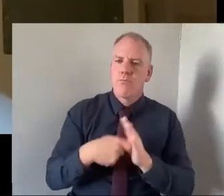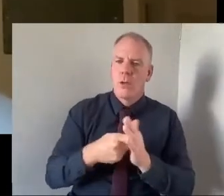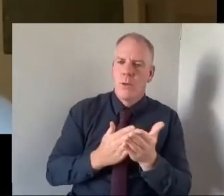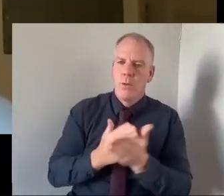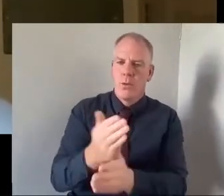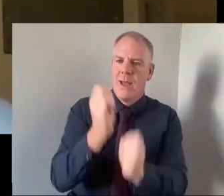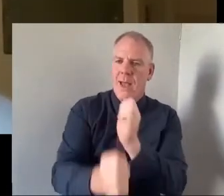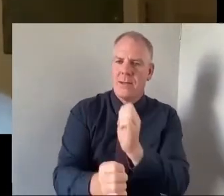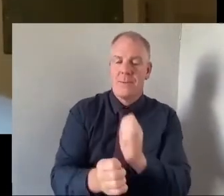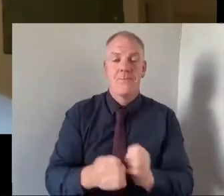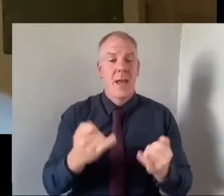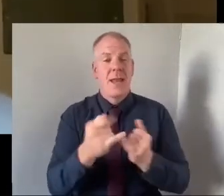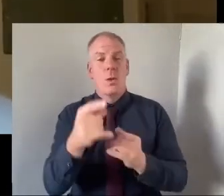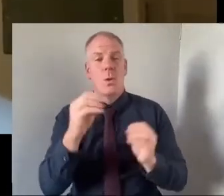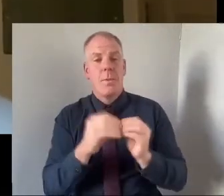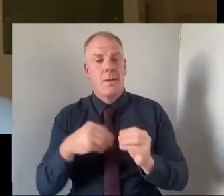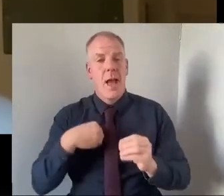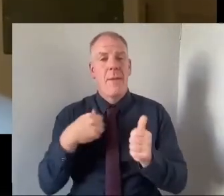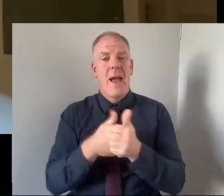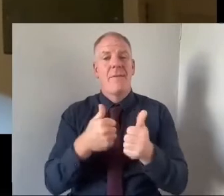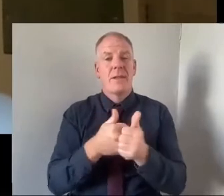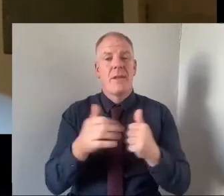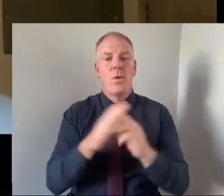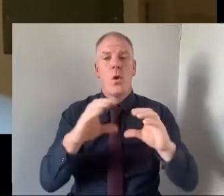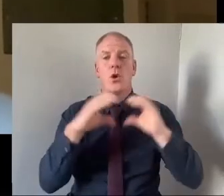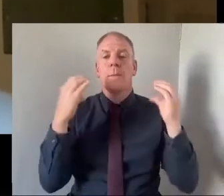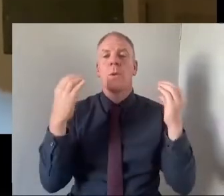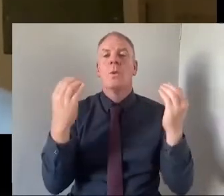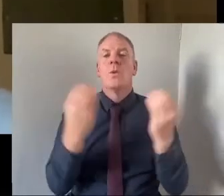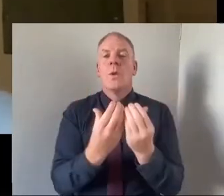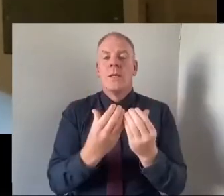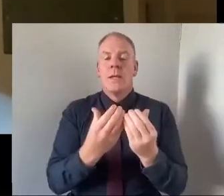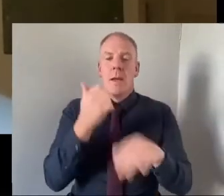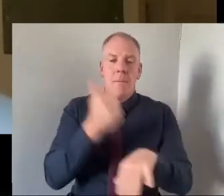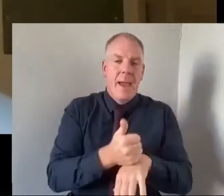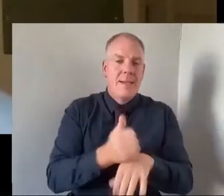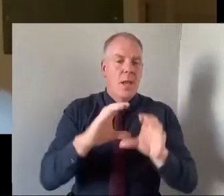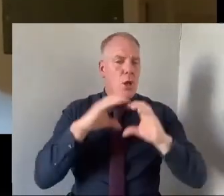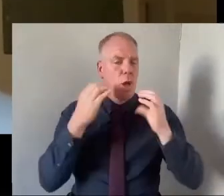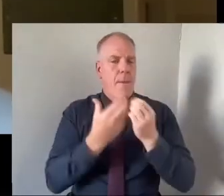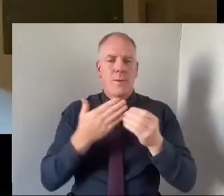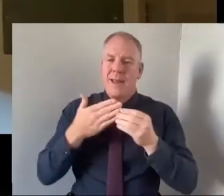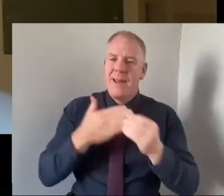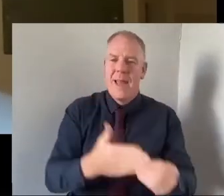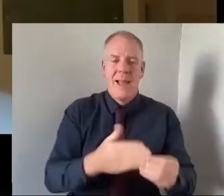As you said I'm an advocate for community-based community-led community driven organisations and initiatives